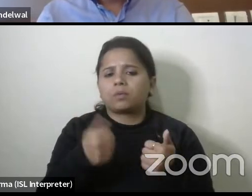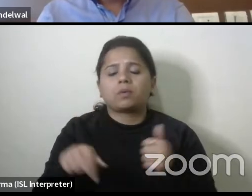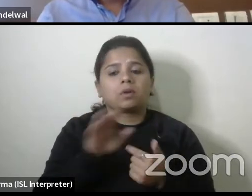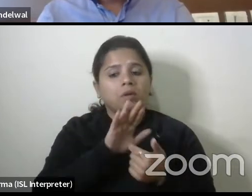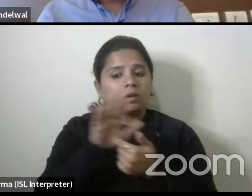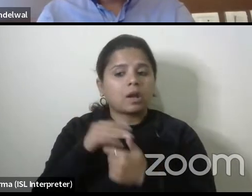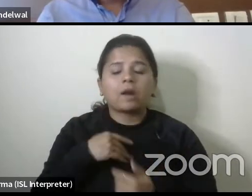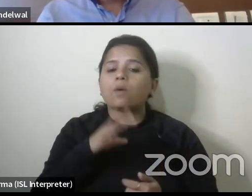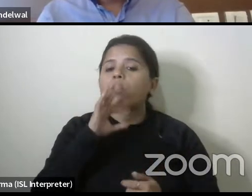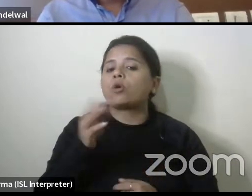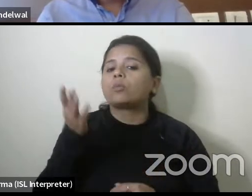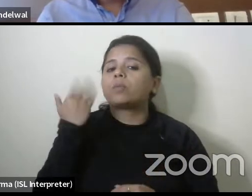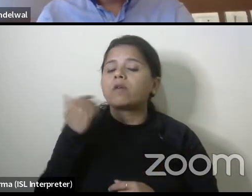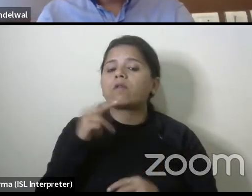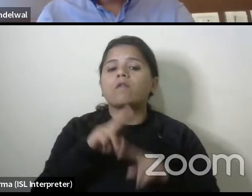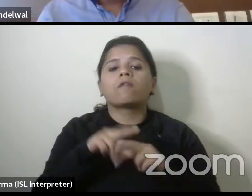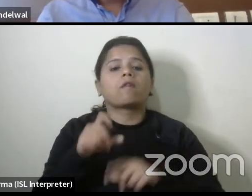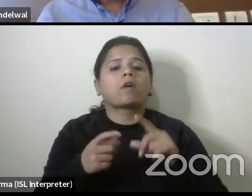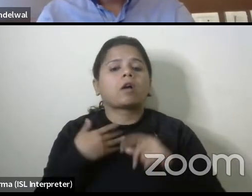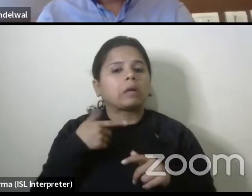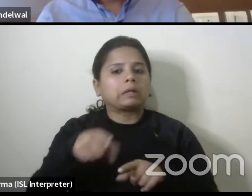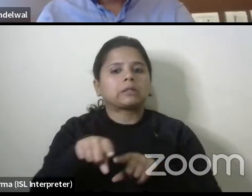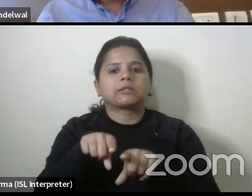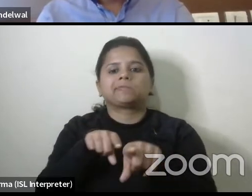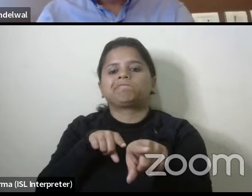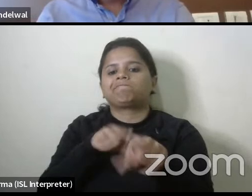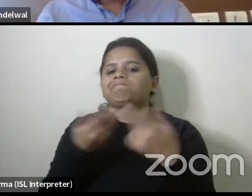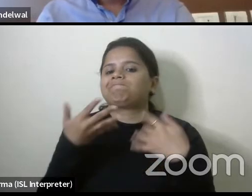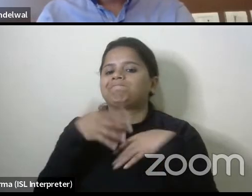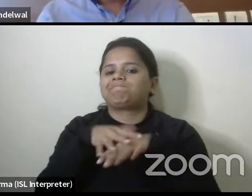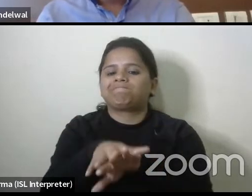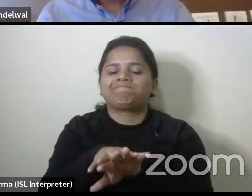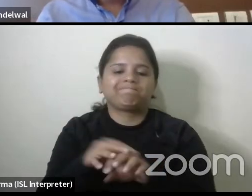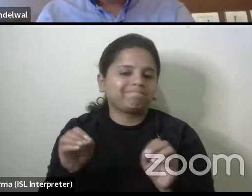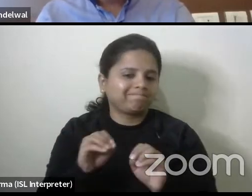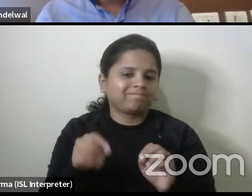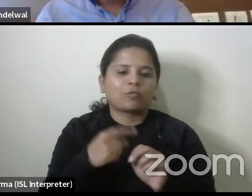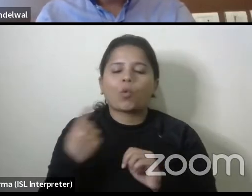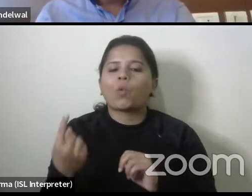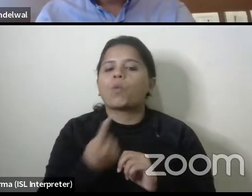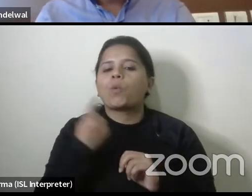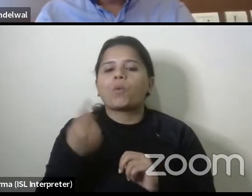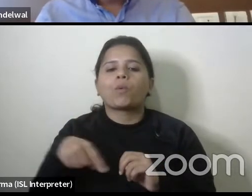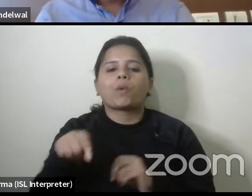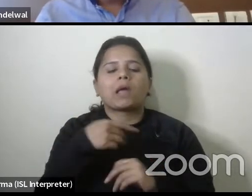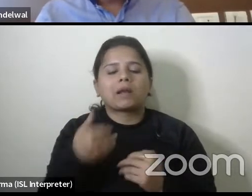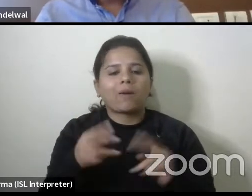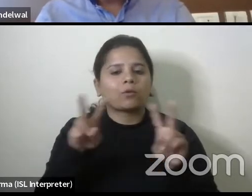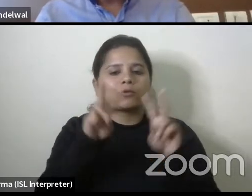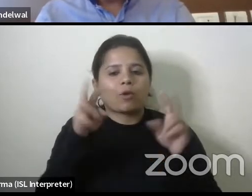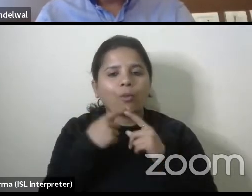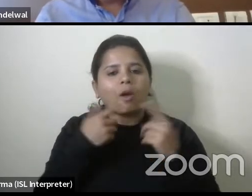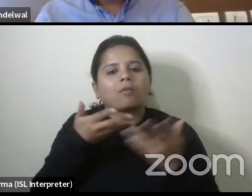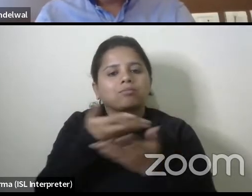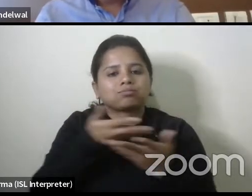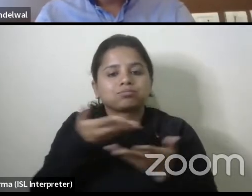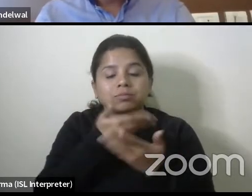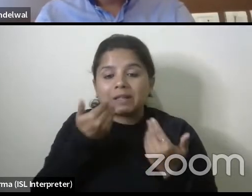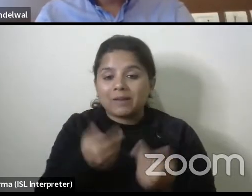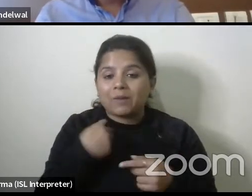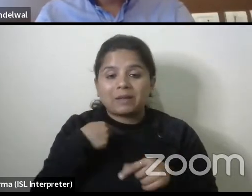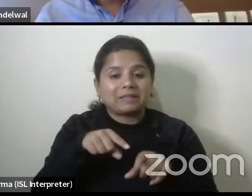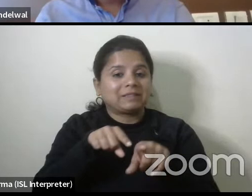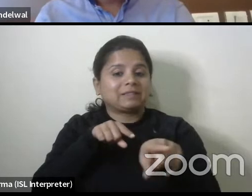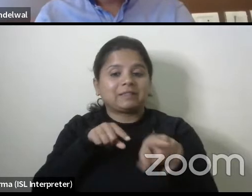original comment of the fact that we're very far away from mainstreaming it it's only just come to the floor this topic of discussion and we've still